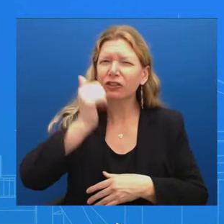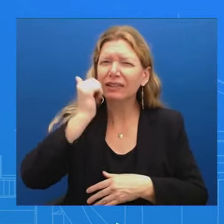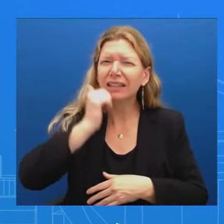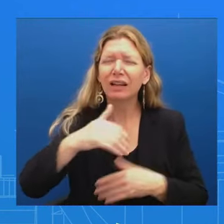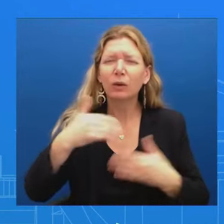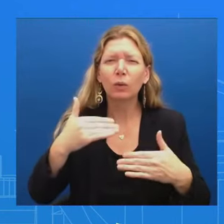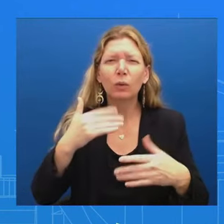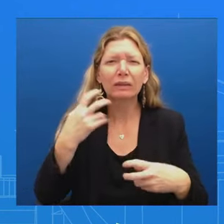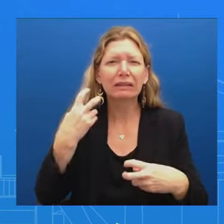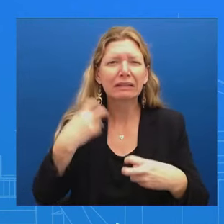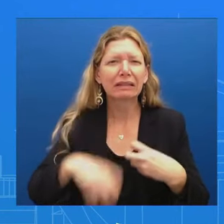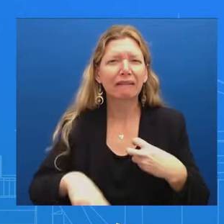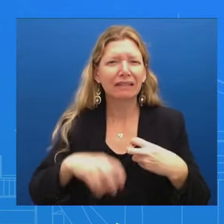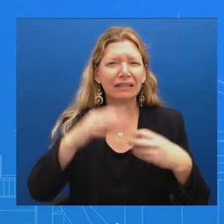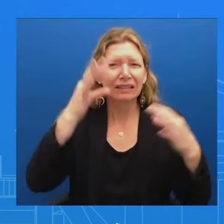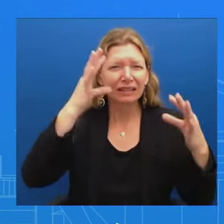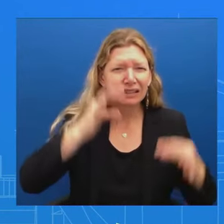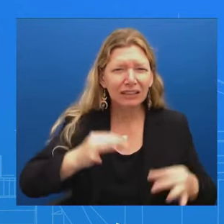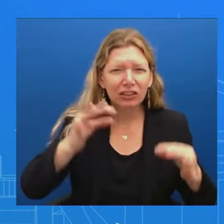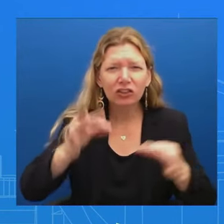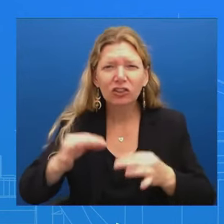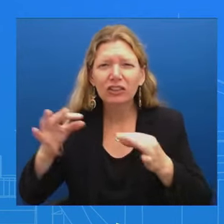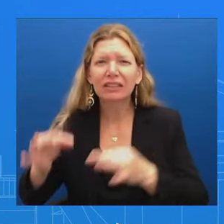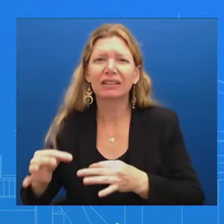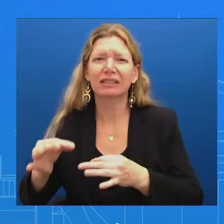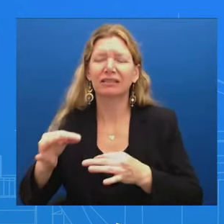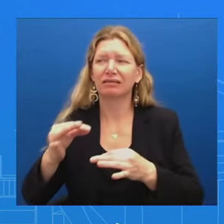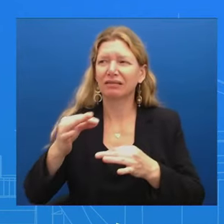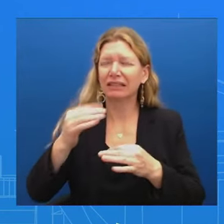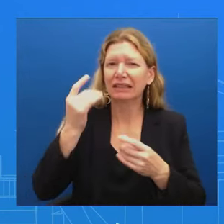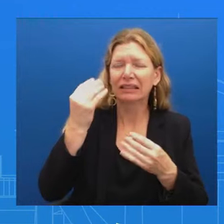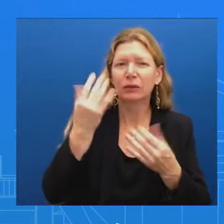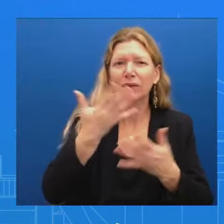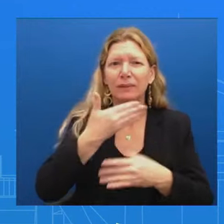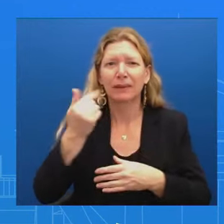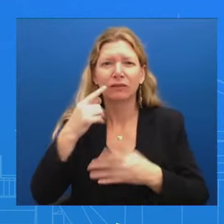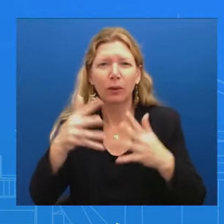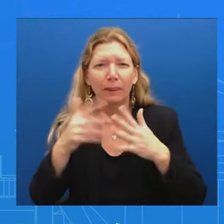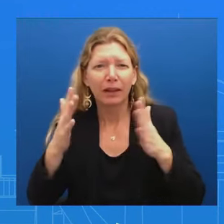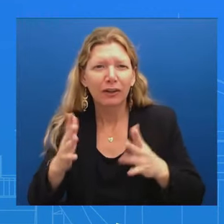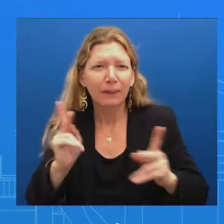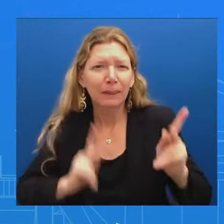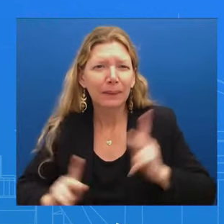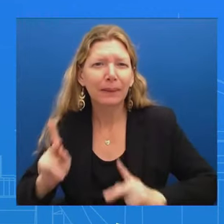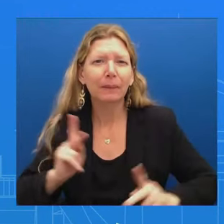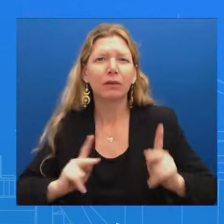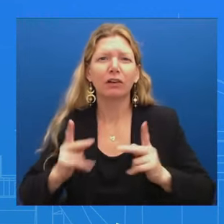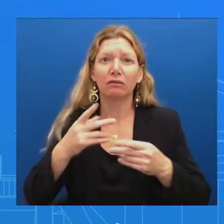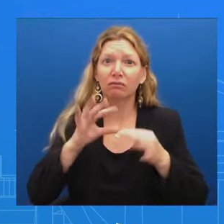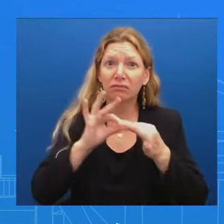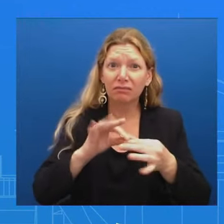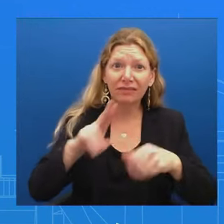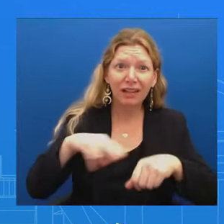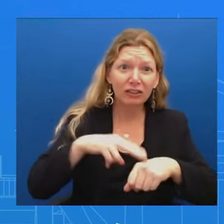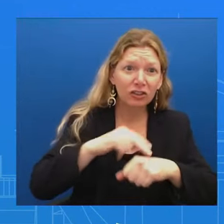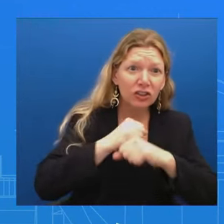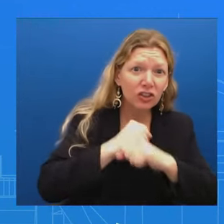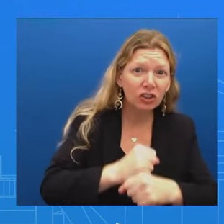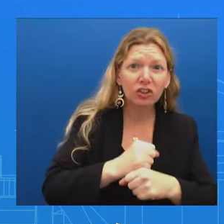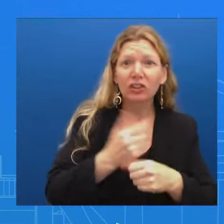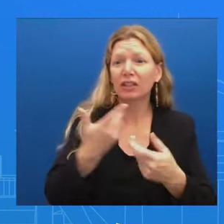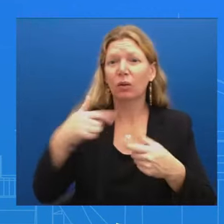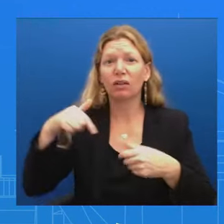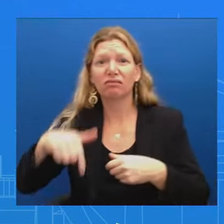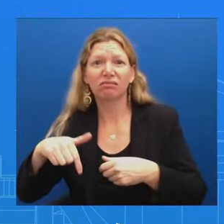he shows it every day On how he thinks How he operates And so that is how That is how the Dr. O'Connor sees it